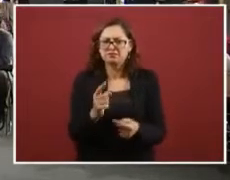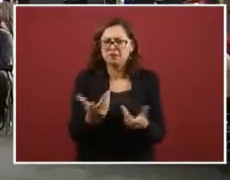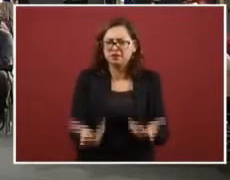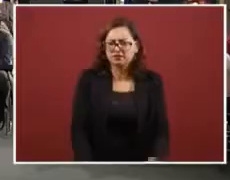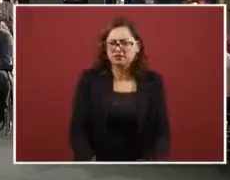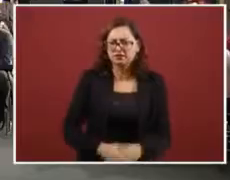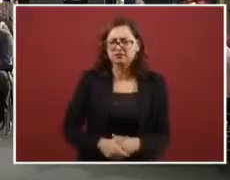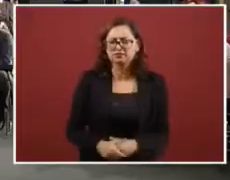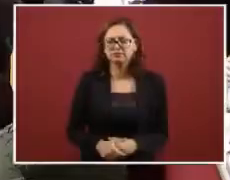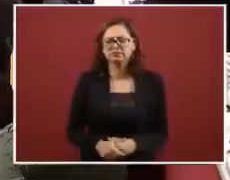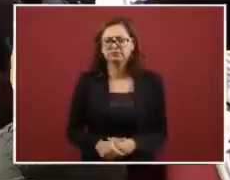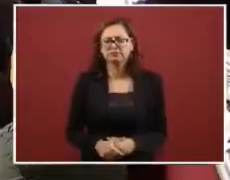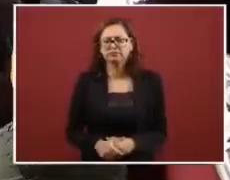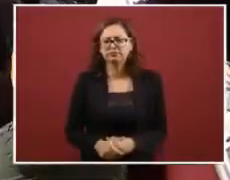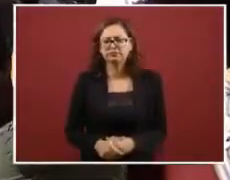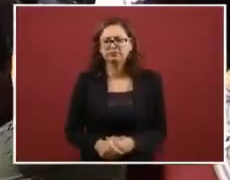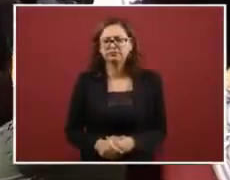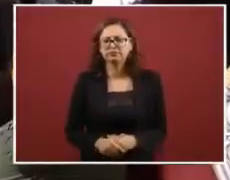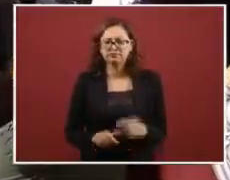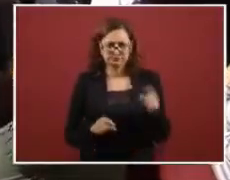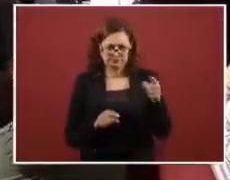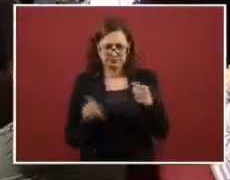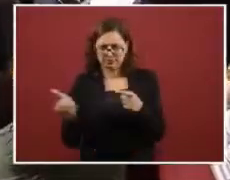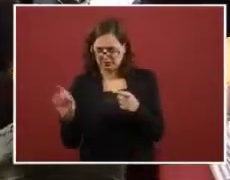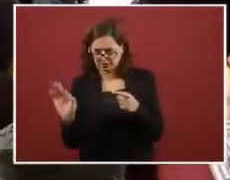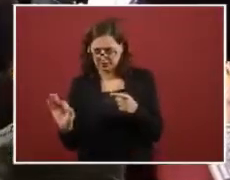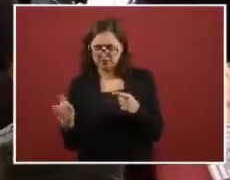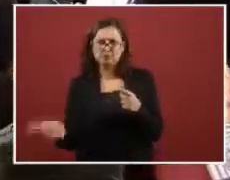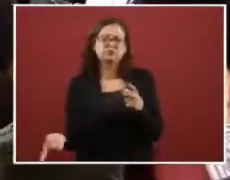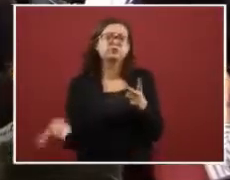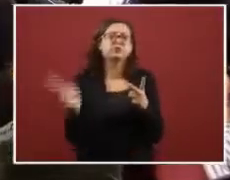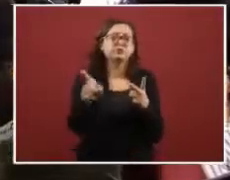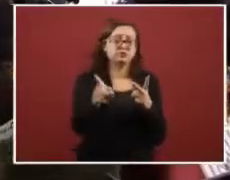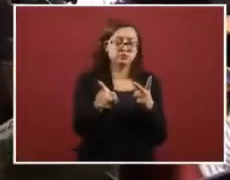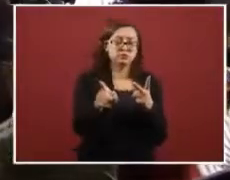Very good. David Otaye, immediately behind you.